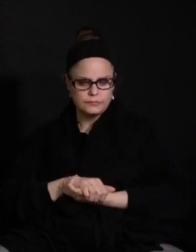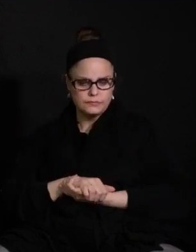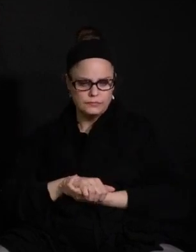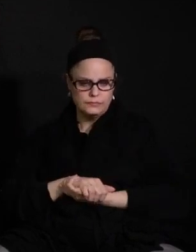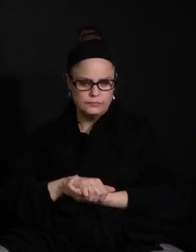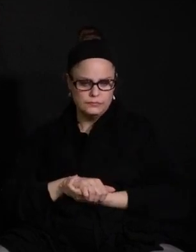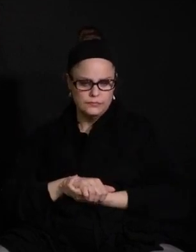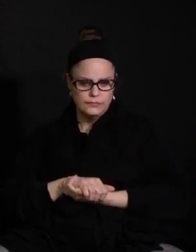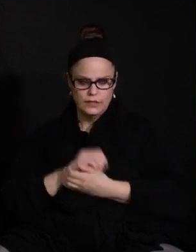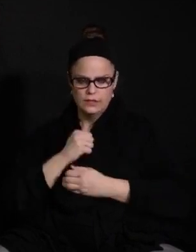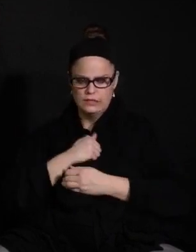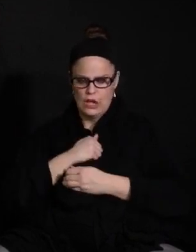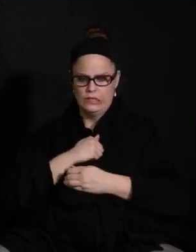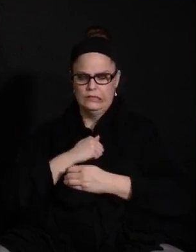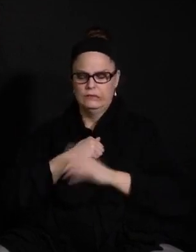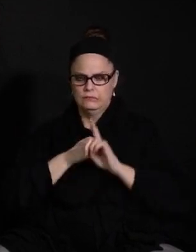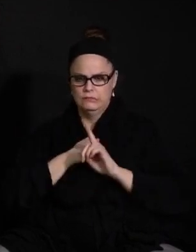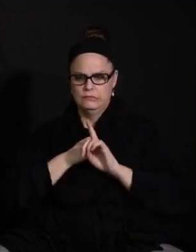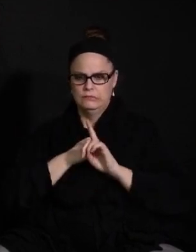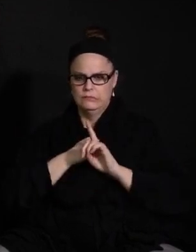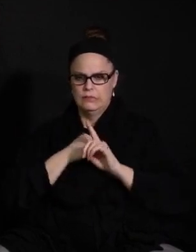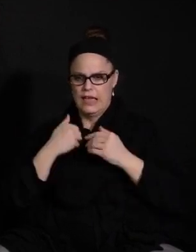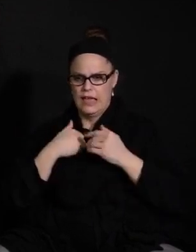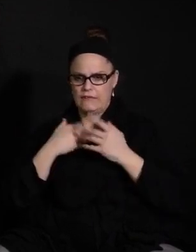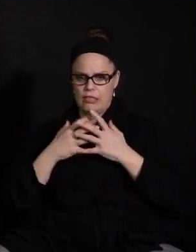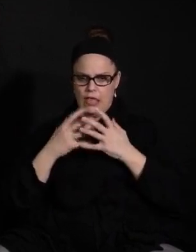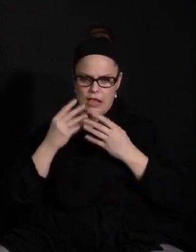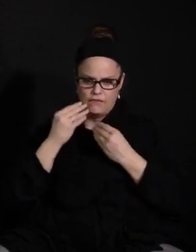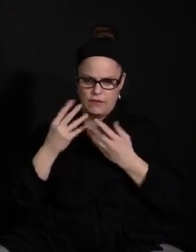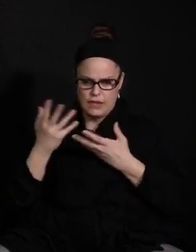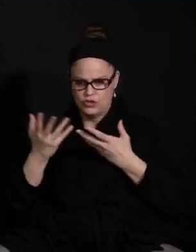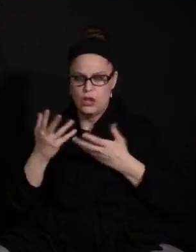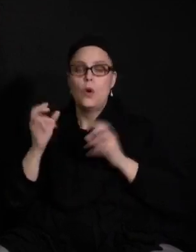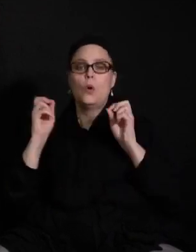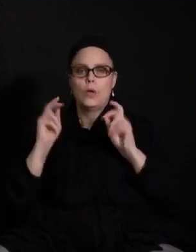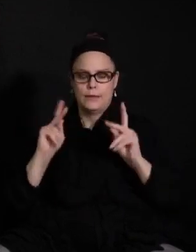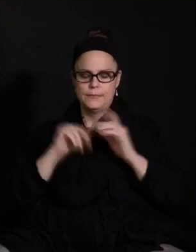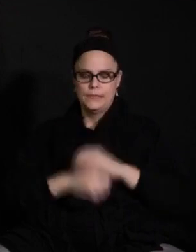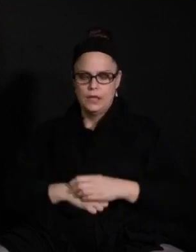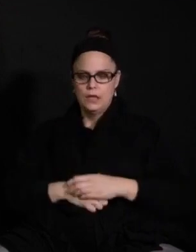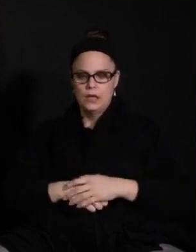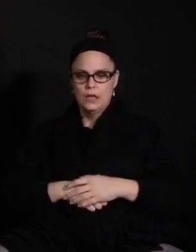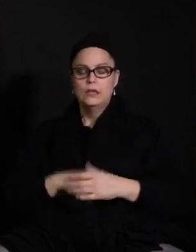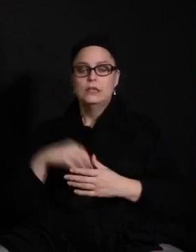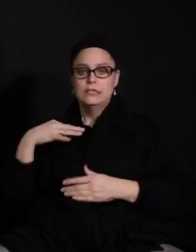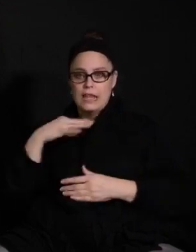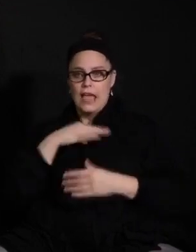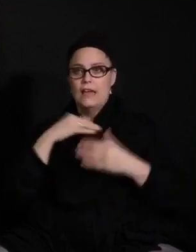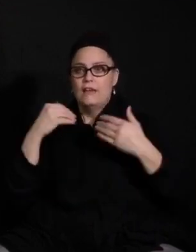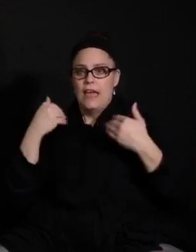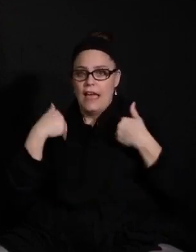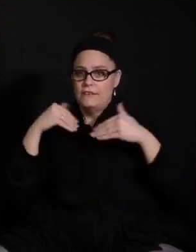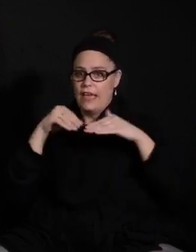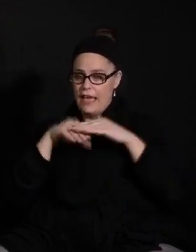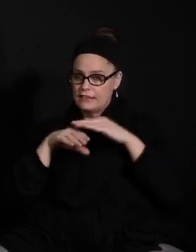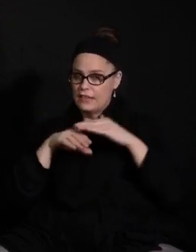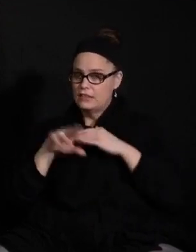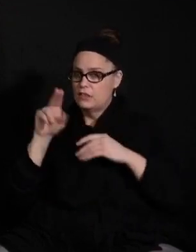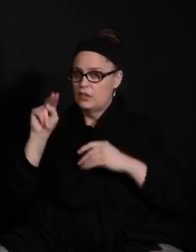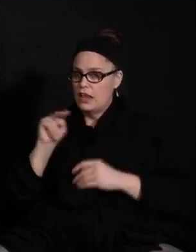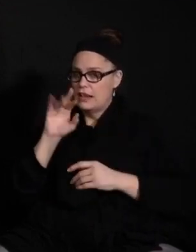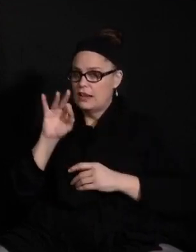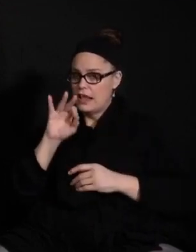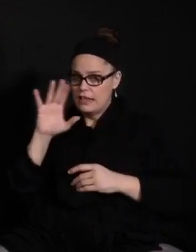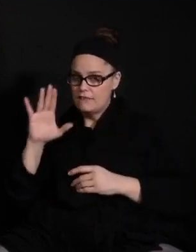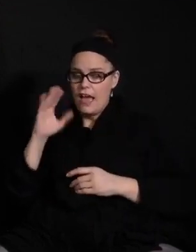Start here, everybody. I have. Lots of information in front of me. OK, so staff have access to N95 masks if their